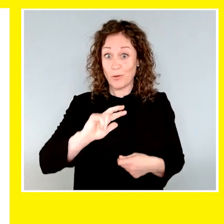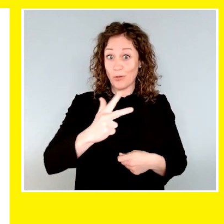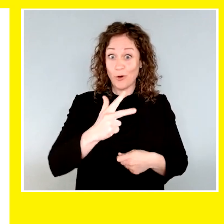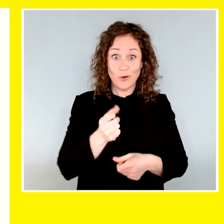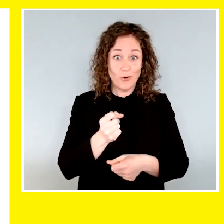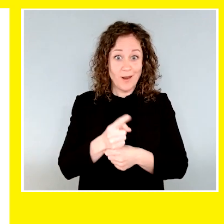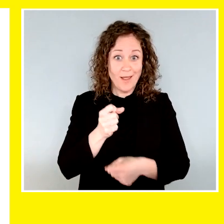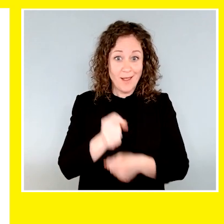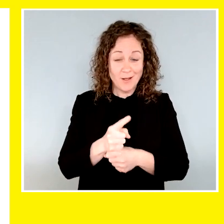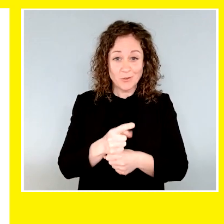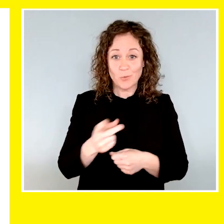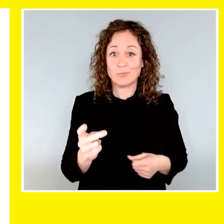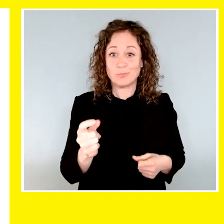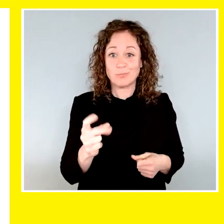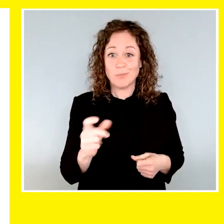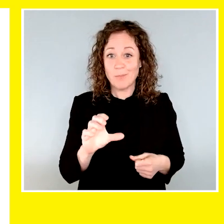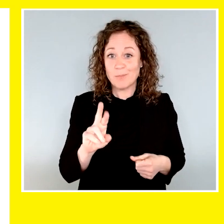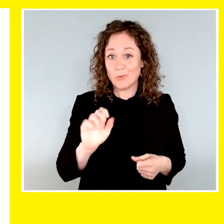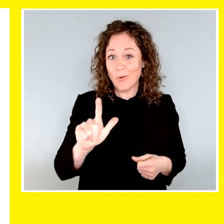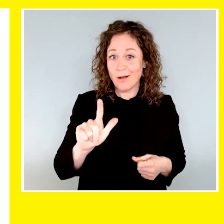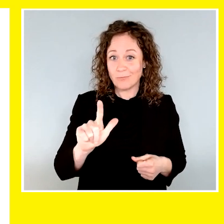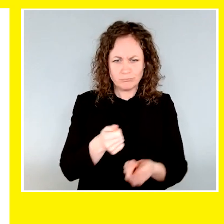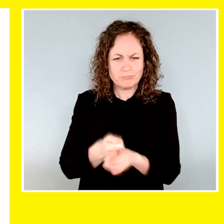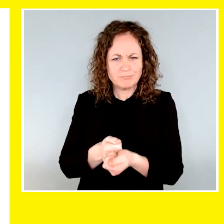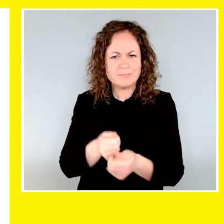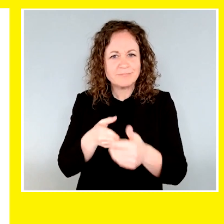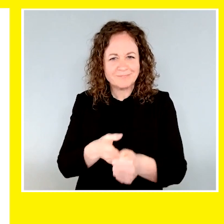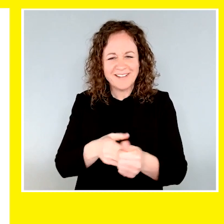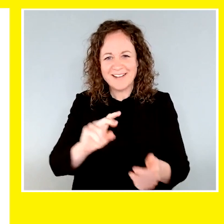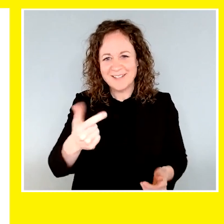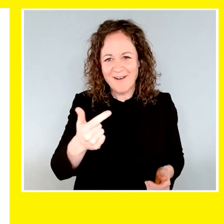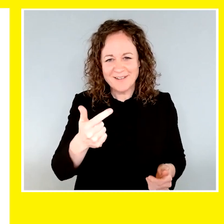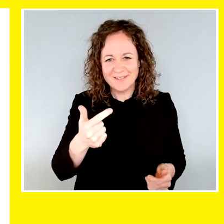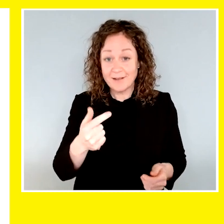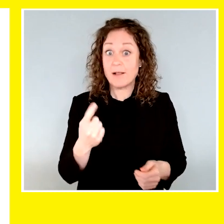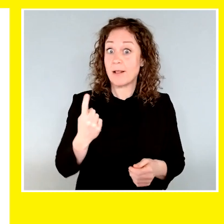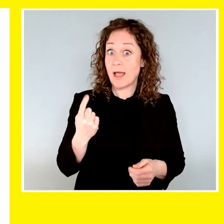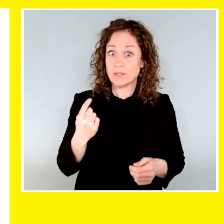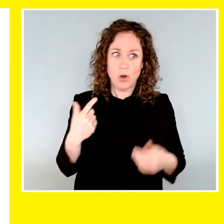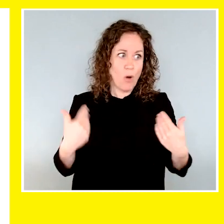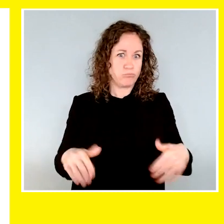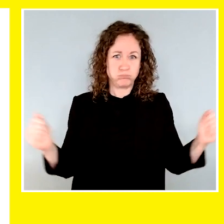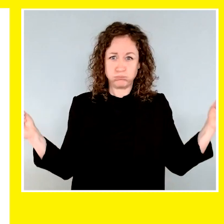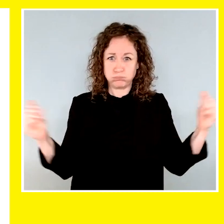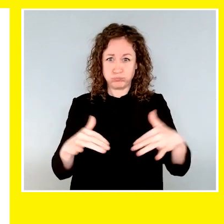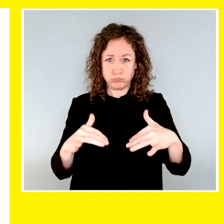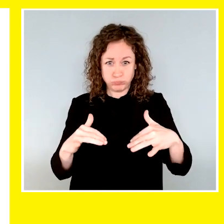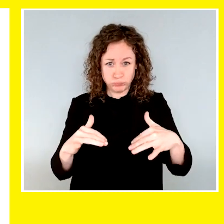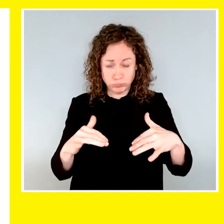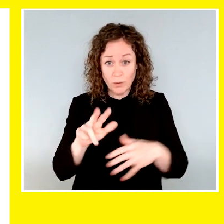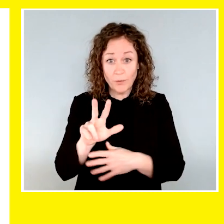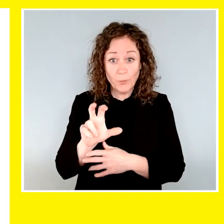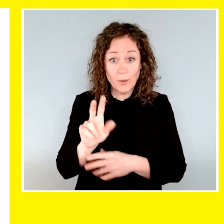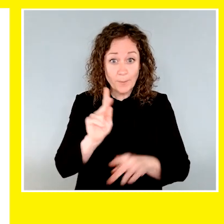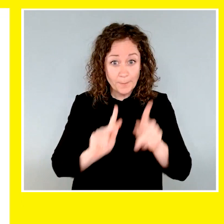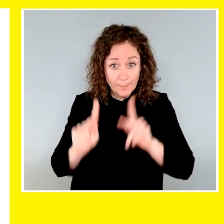We're at it again for the third annual Pup Crawl in support of CNIB Guide Dogs. Last year's second Pup Crawl was a tremendous